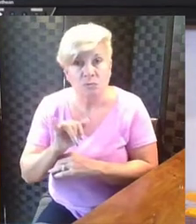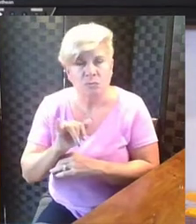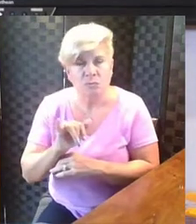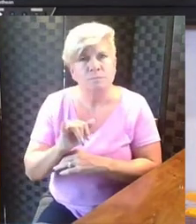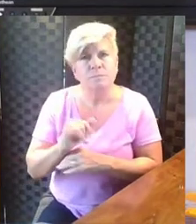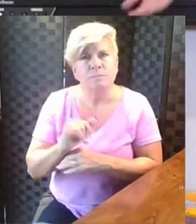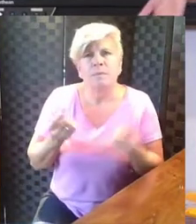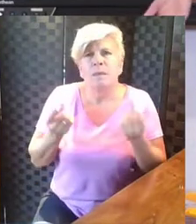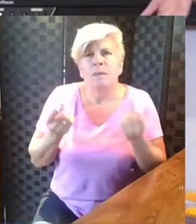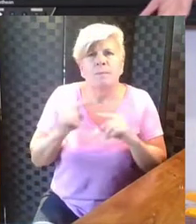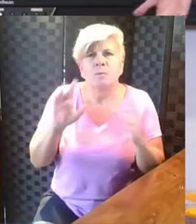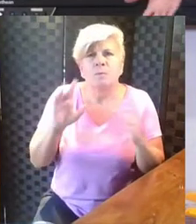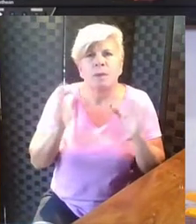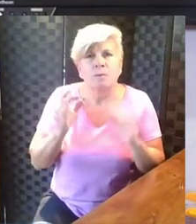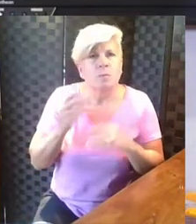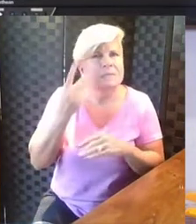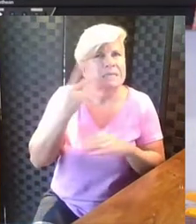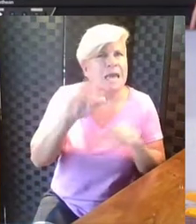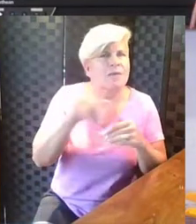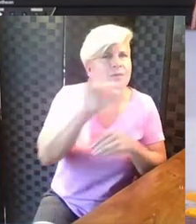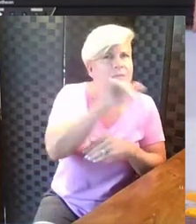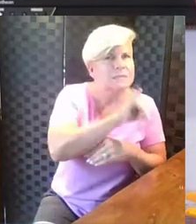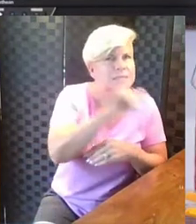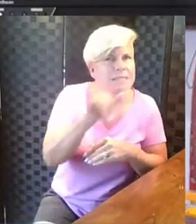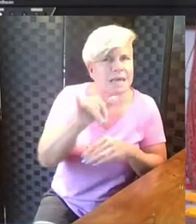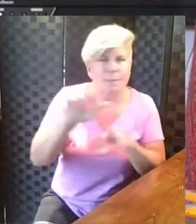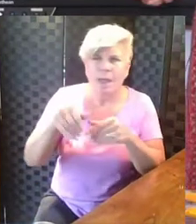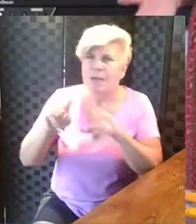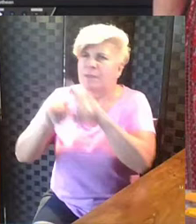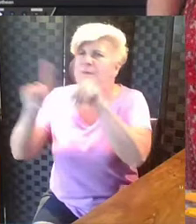see how they're the same and how they're different.